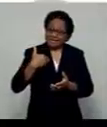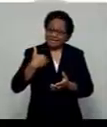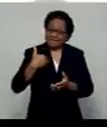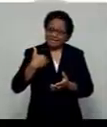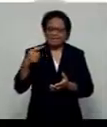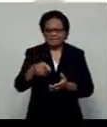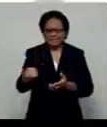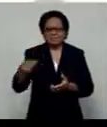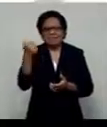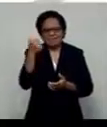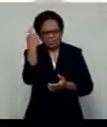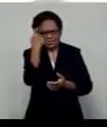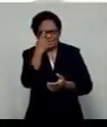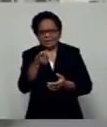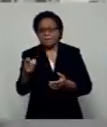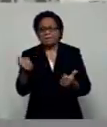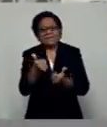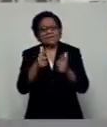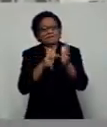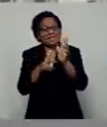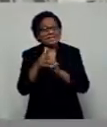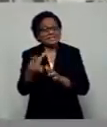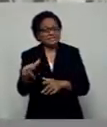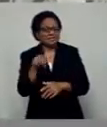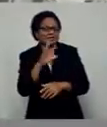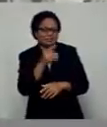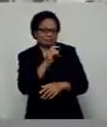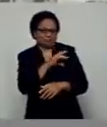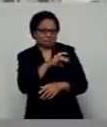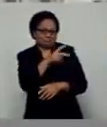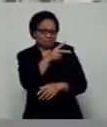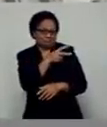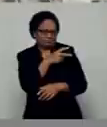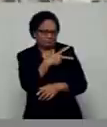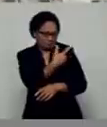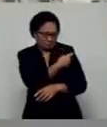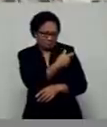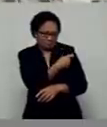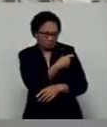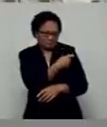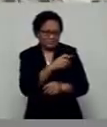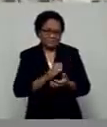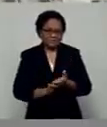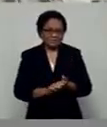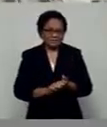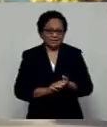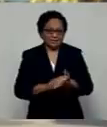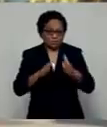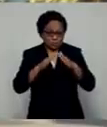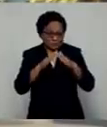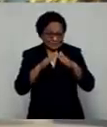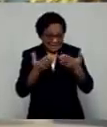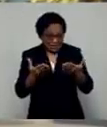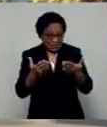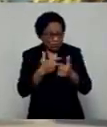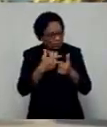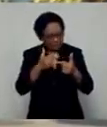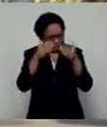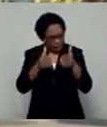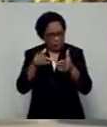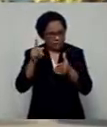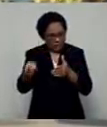rural women and girls was really in the top three of their concerns. For now, it's actually the top priority.